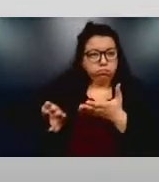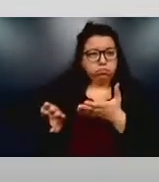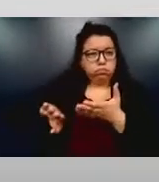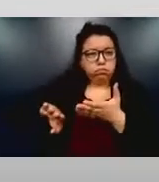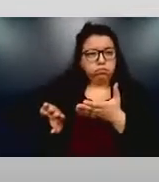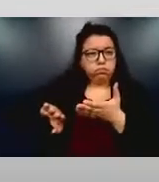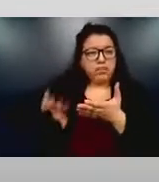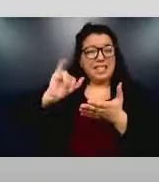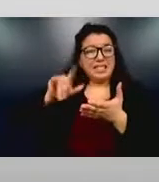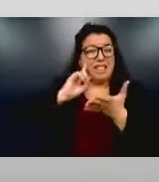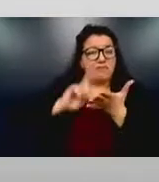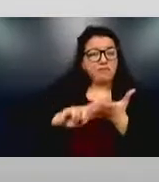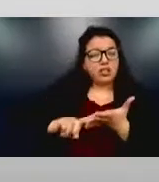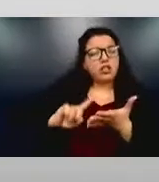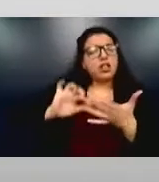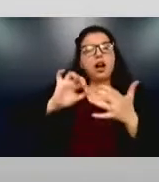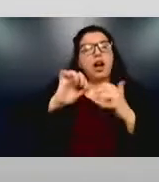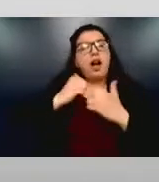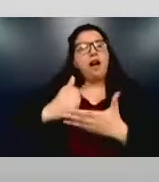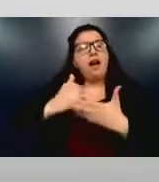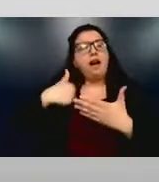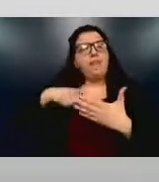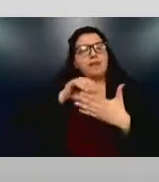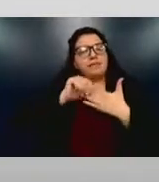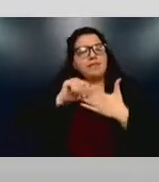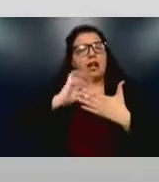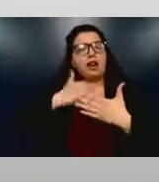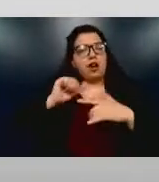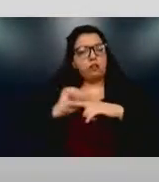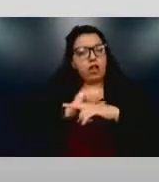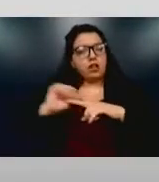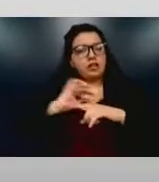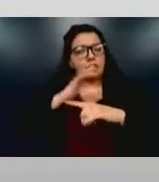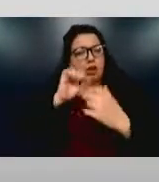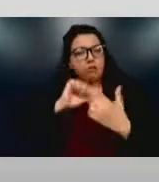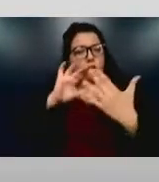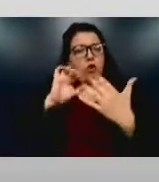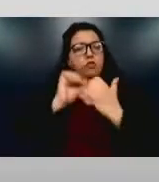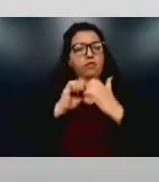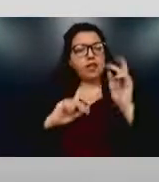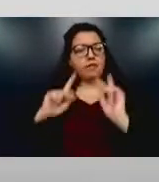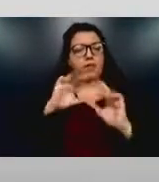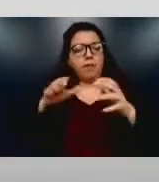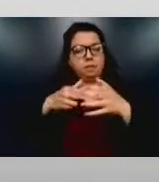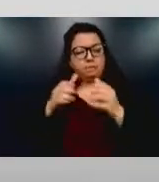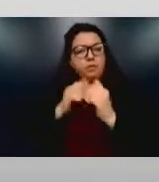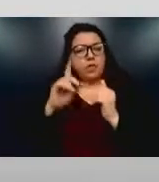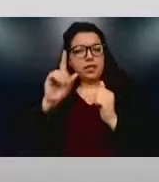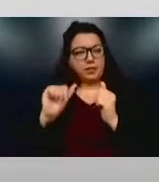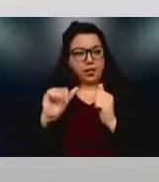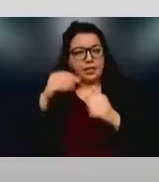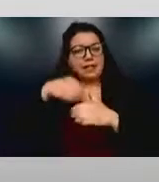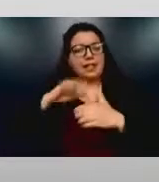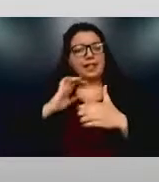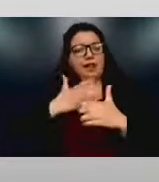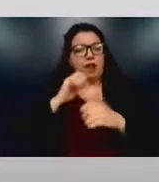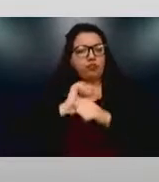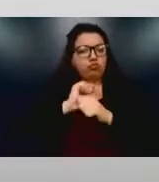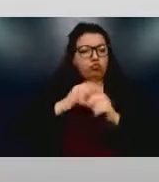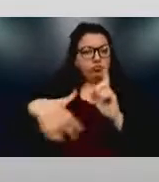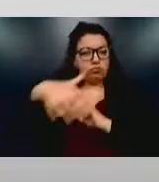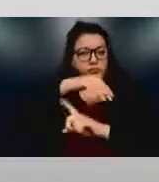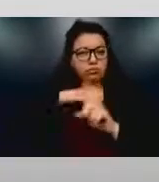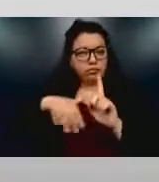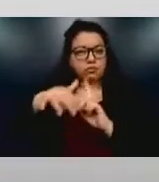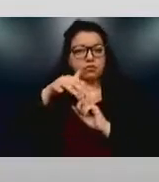our practices with respect to people with disabilities in our environments? So would